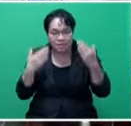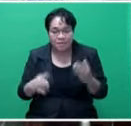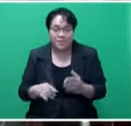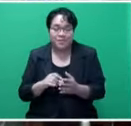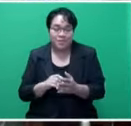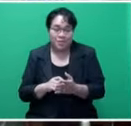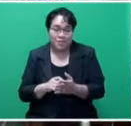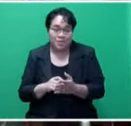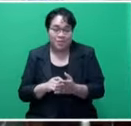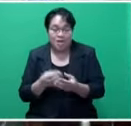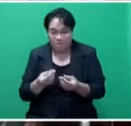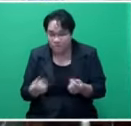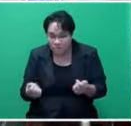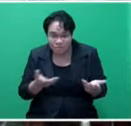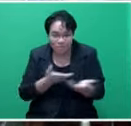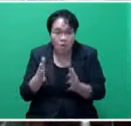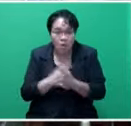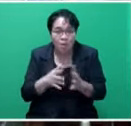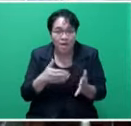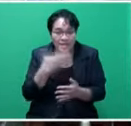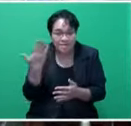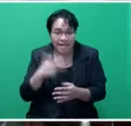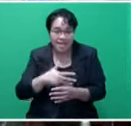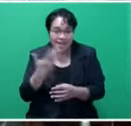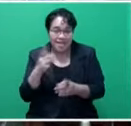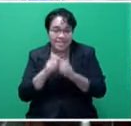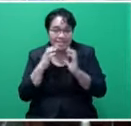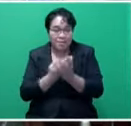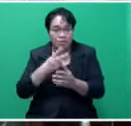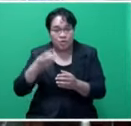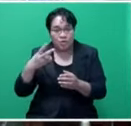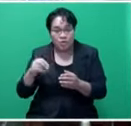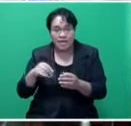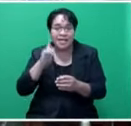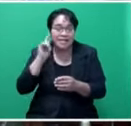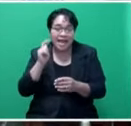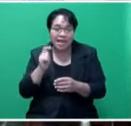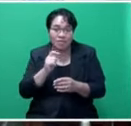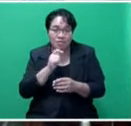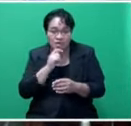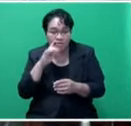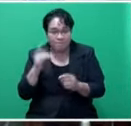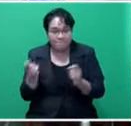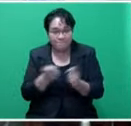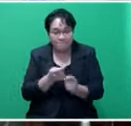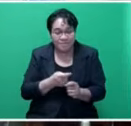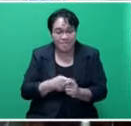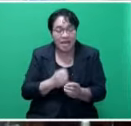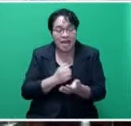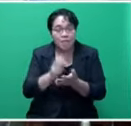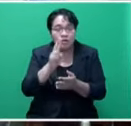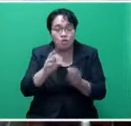the resolution of Parliament on Wednesday, 9th December 2020, I now move that the Telecommunication Amendment Amendment No. 2 Bill